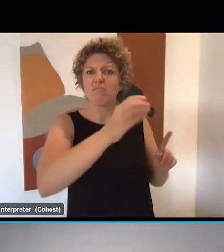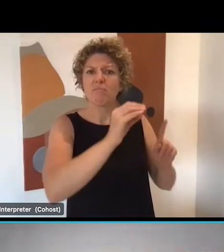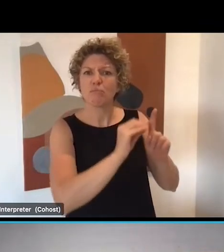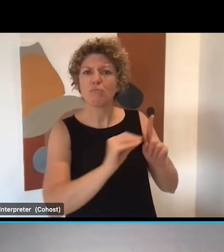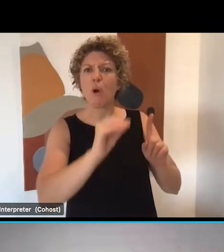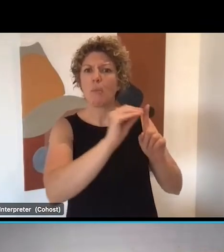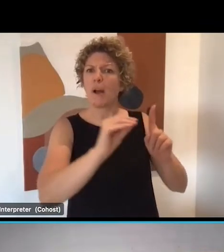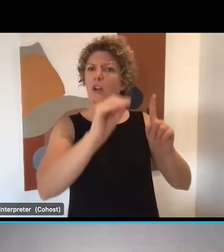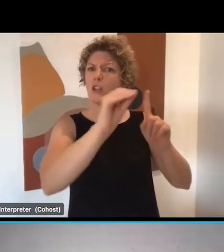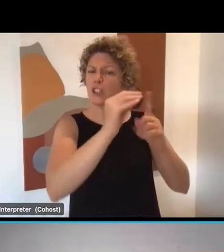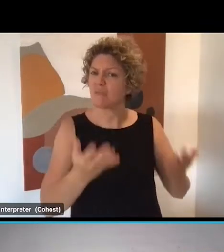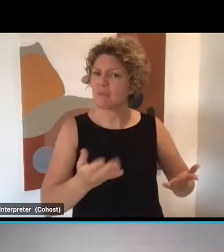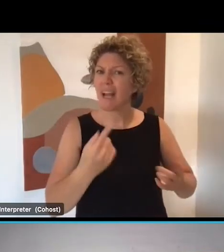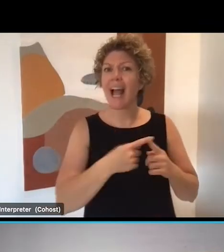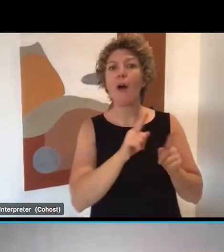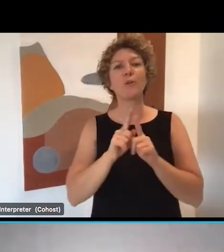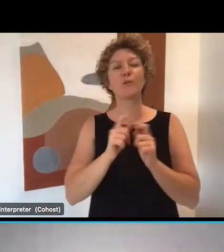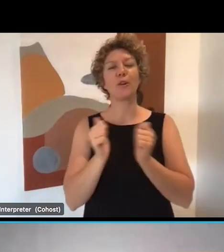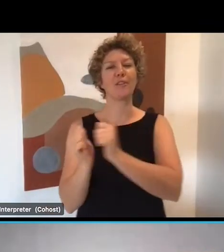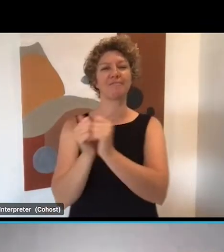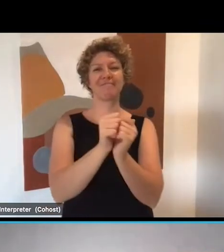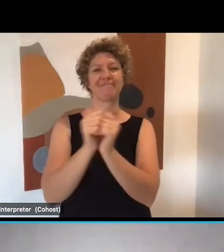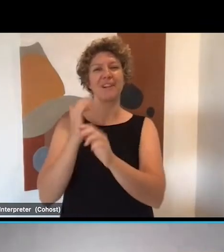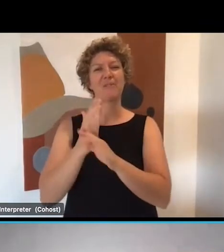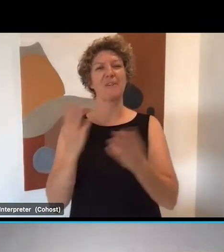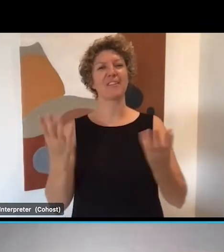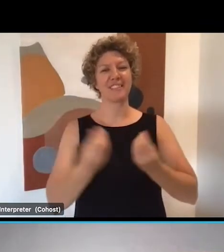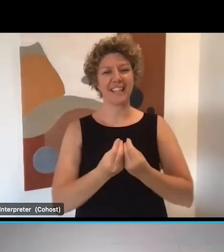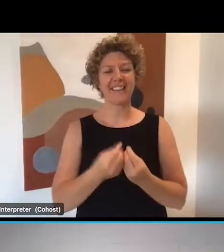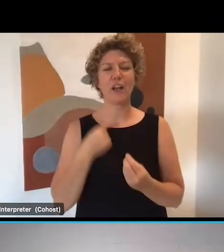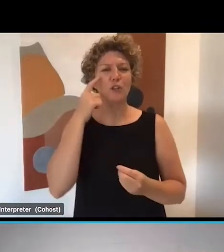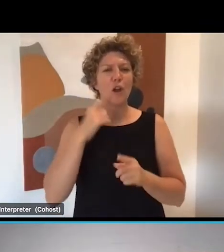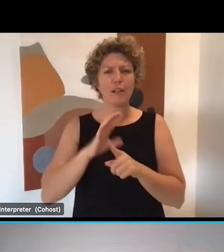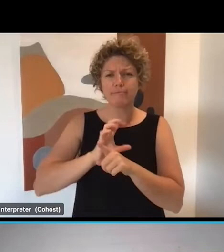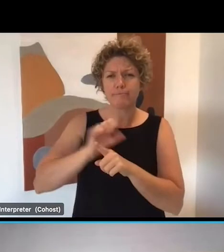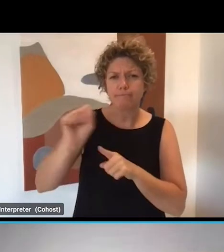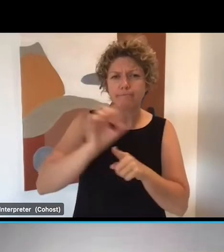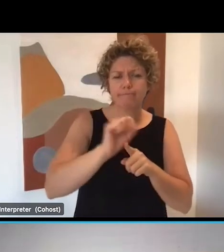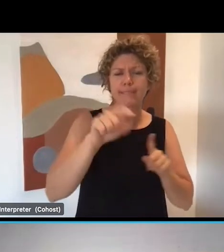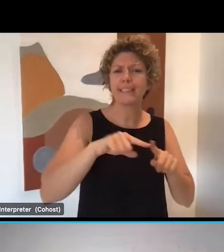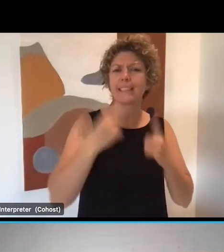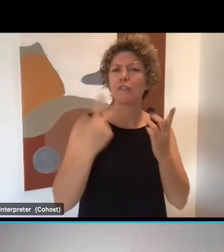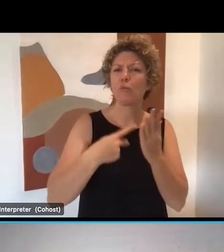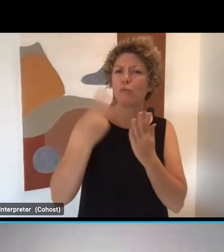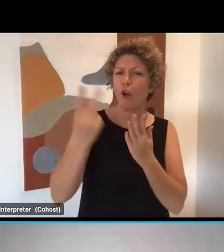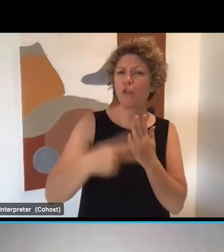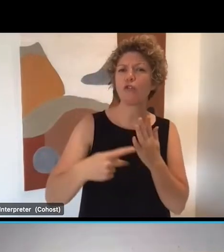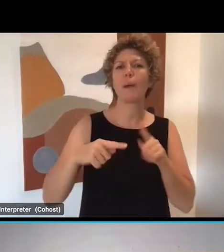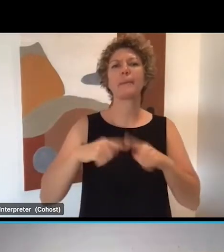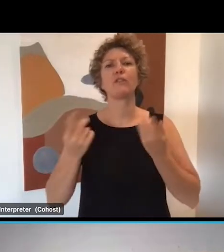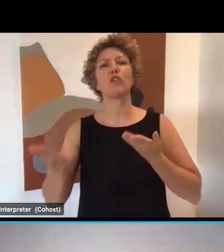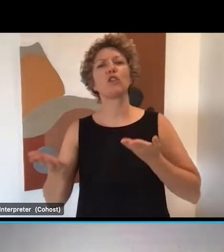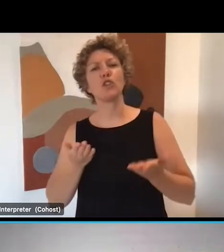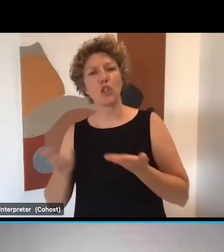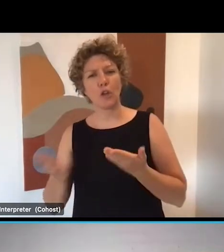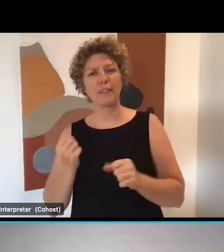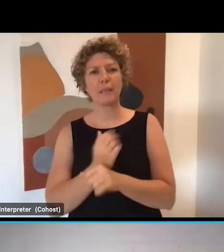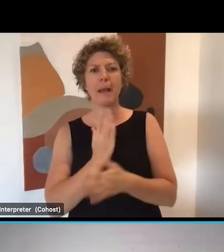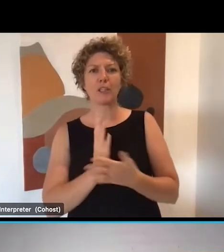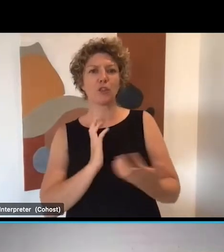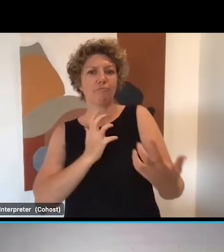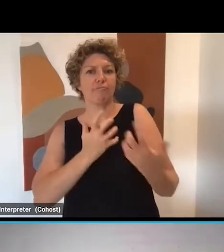From here, we work to identify and connect in program services and supports available to address your workforce needs,